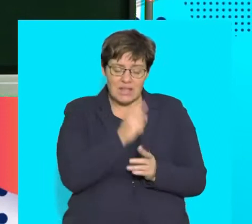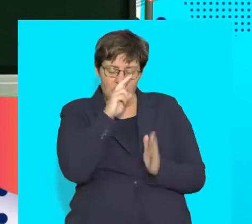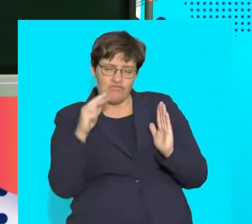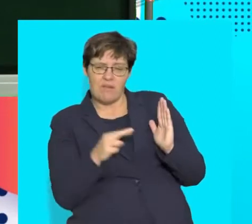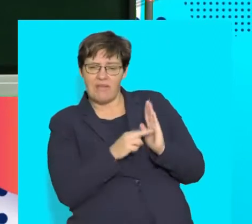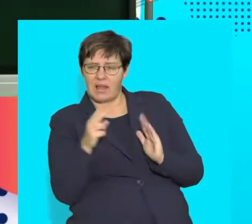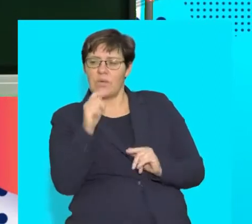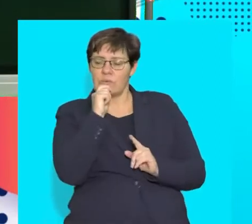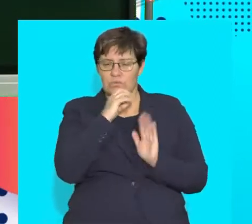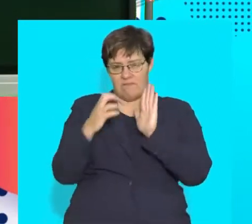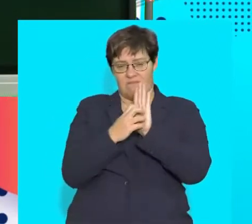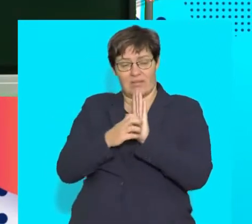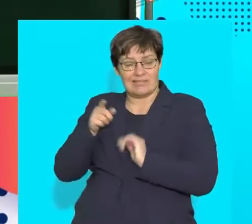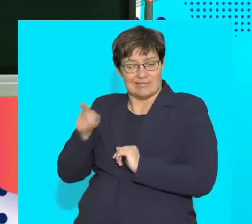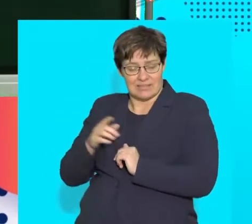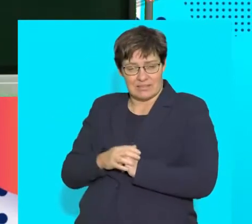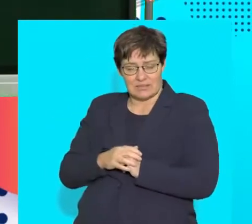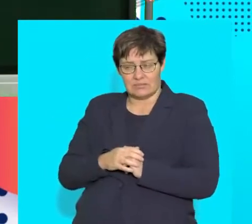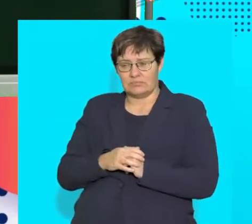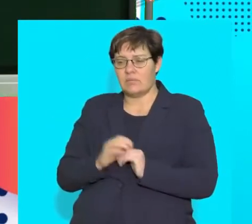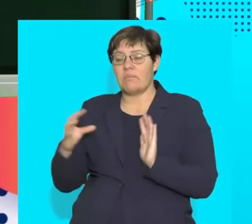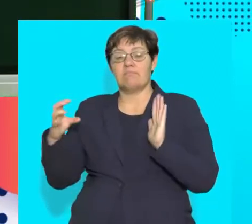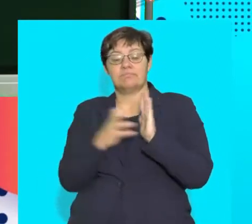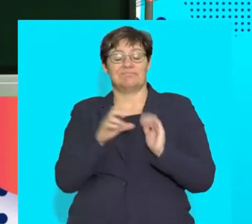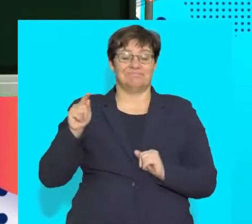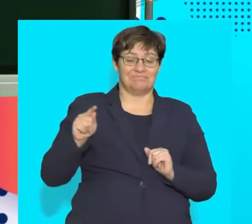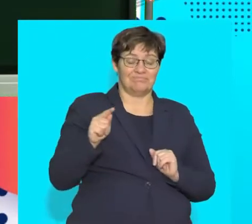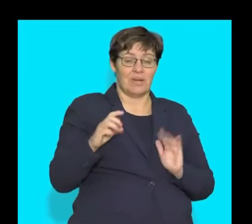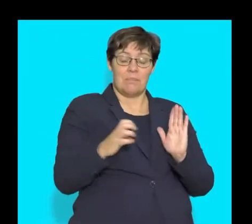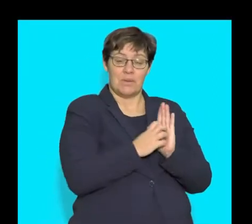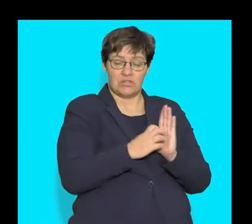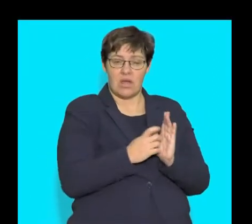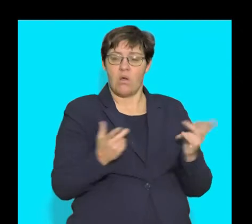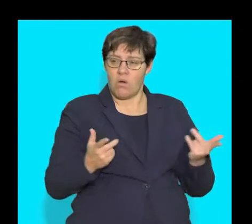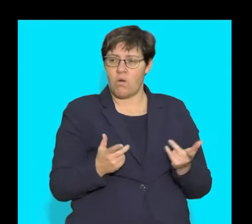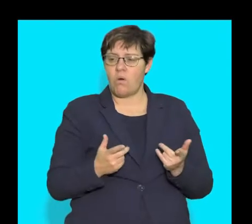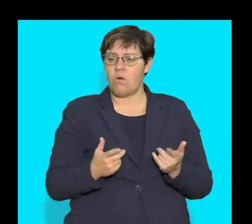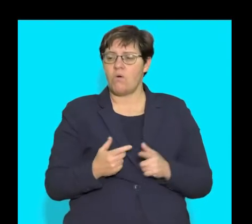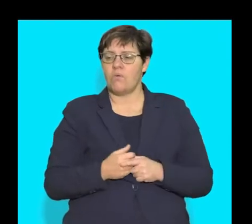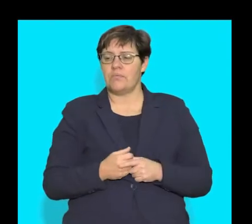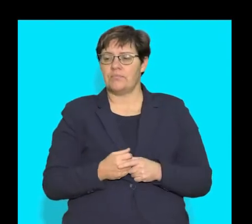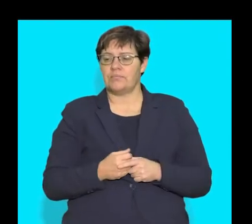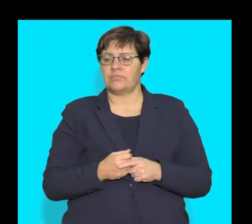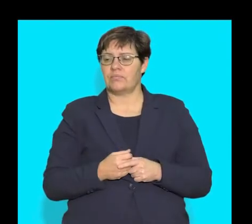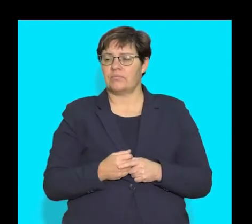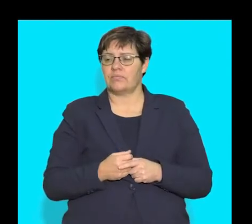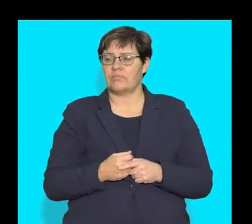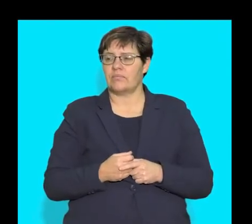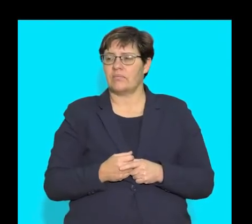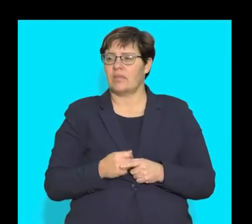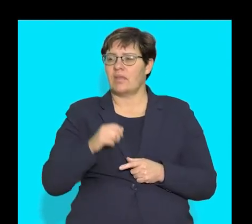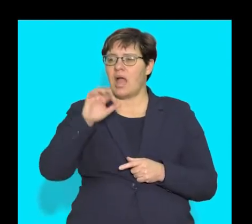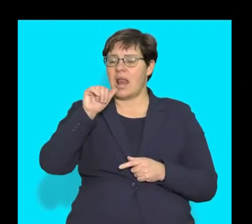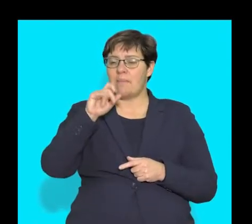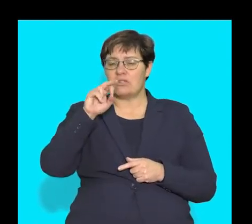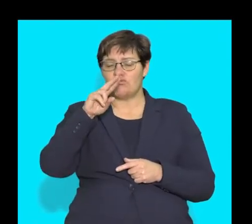to reflect using diagrams. And so I've pasted in a diagram on the alimentary canal. So you need to know